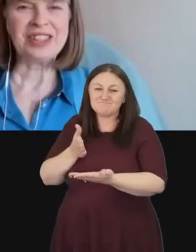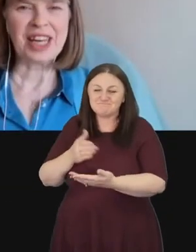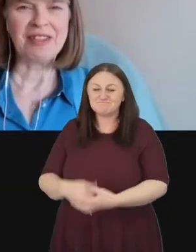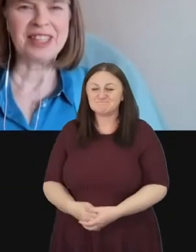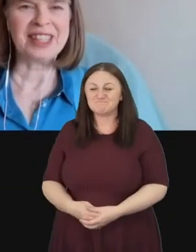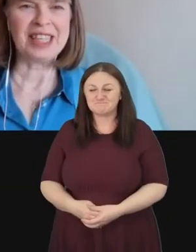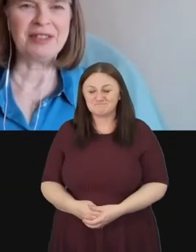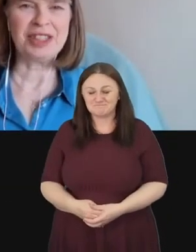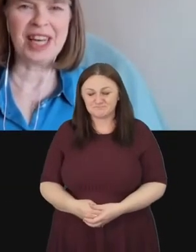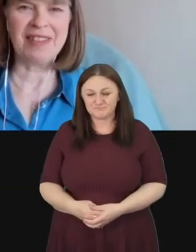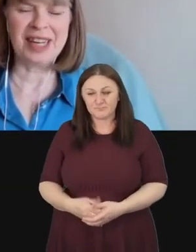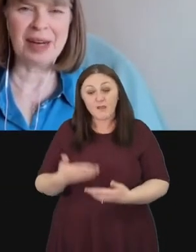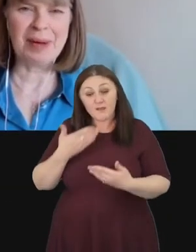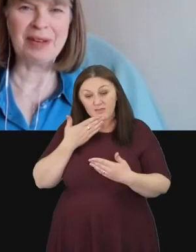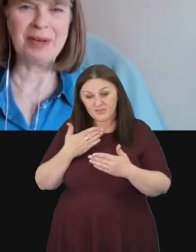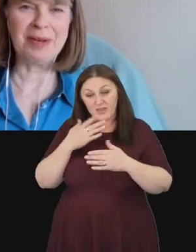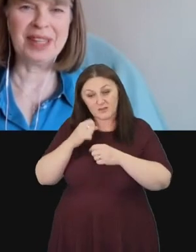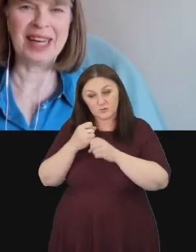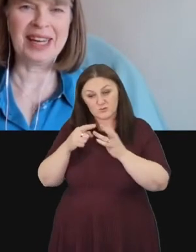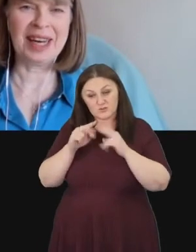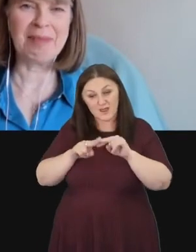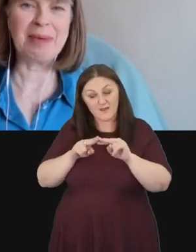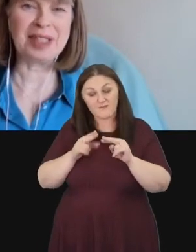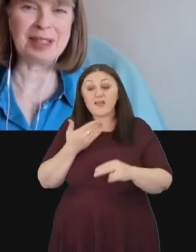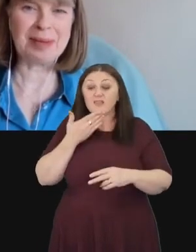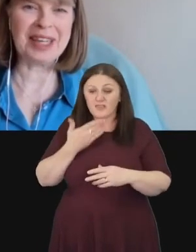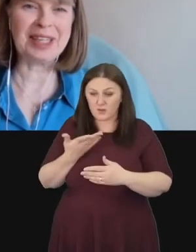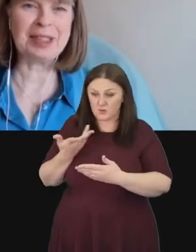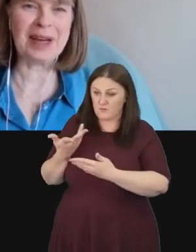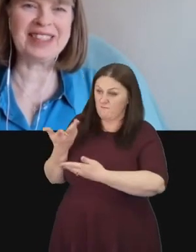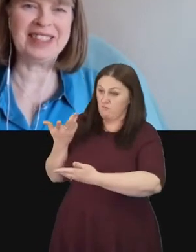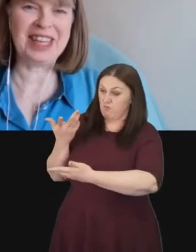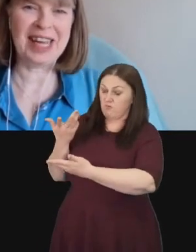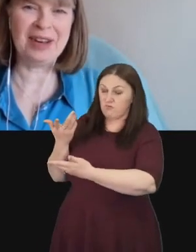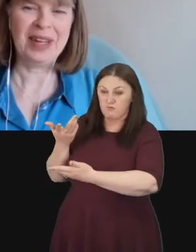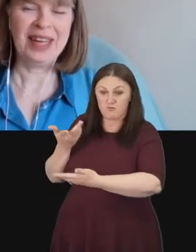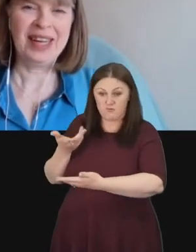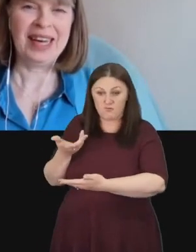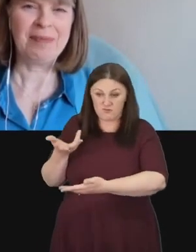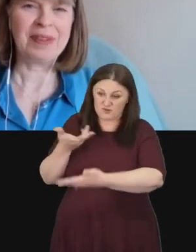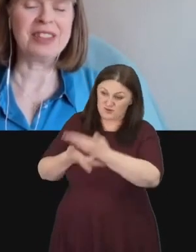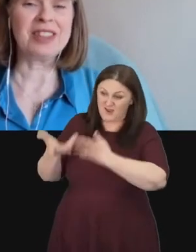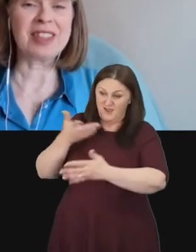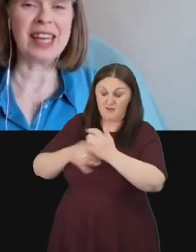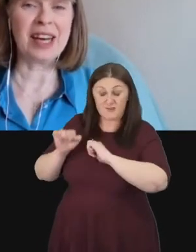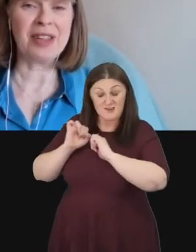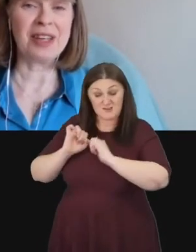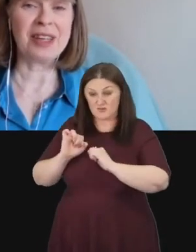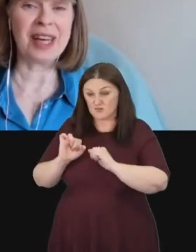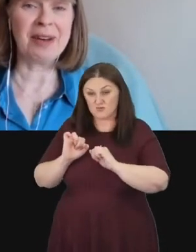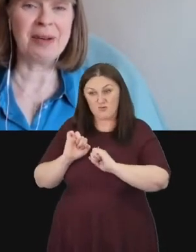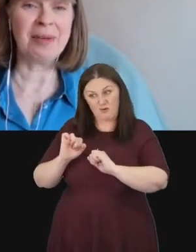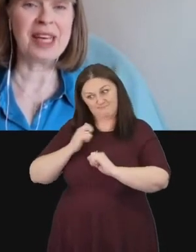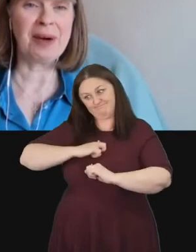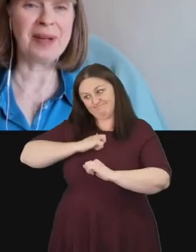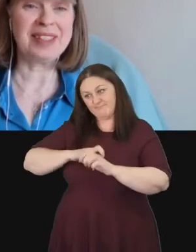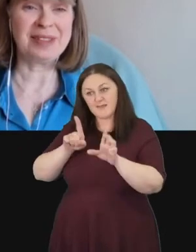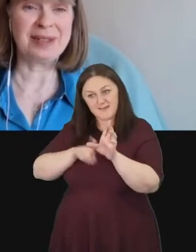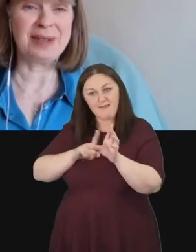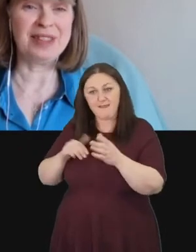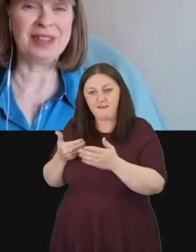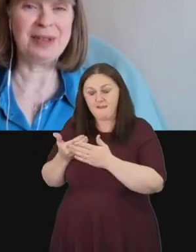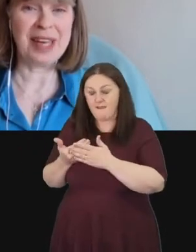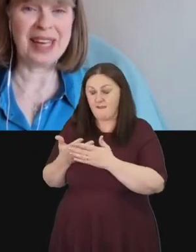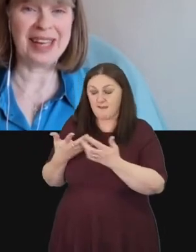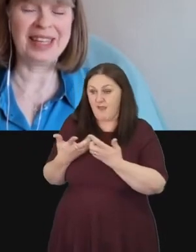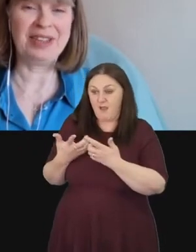Thank you Geoff and thank you for sharing about your unpredictable unexpected year. As you say I think we go